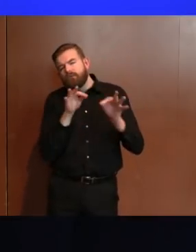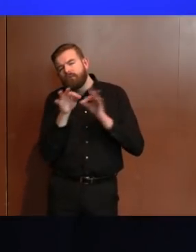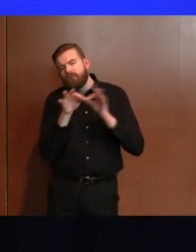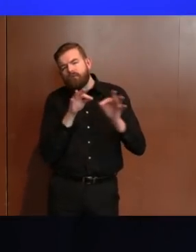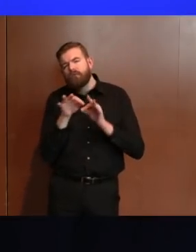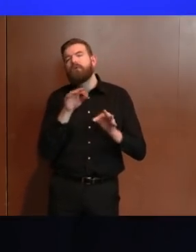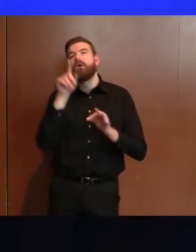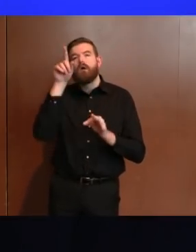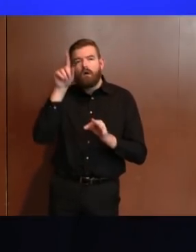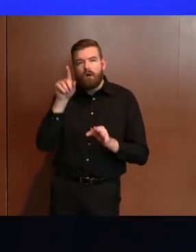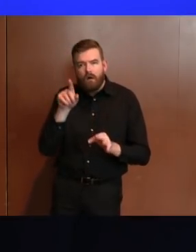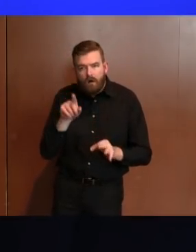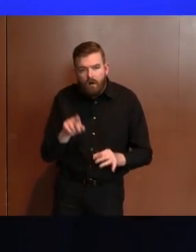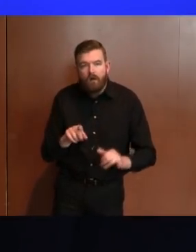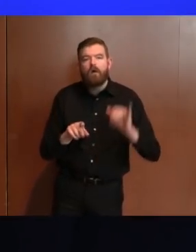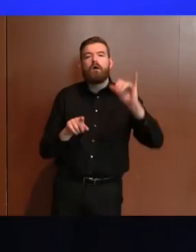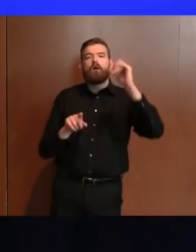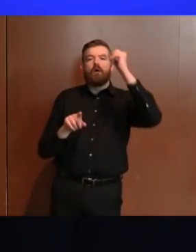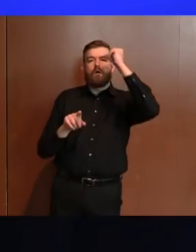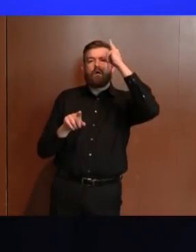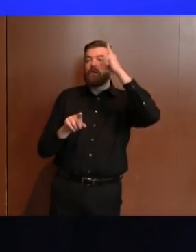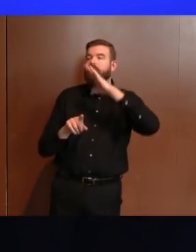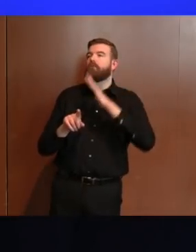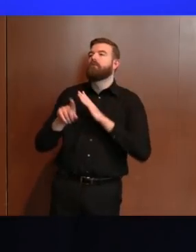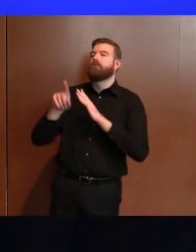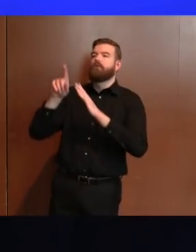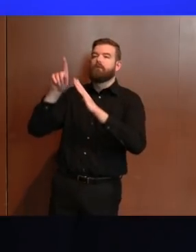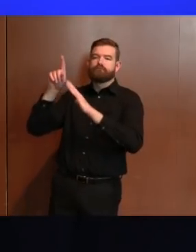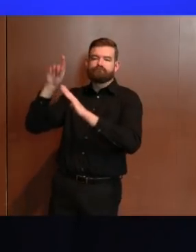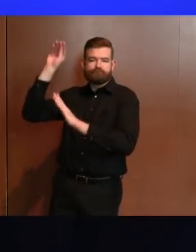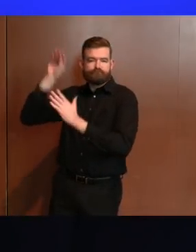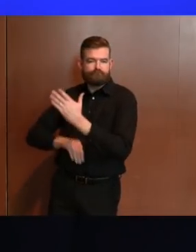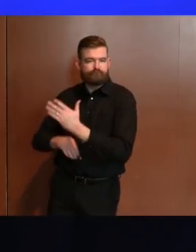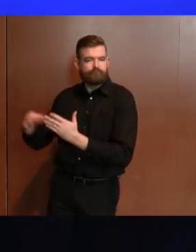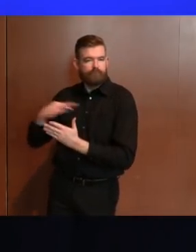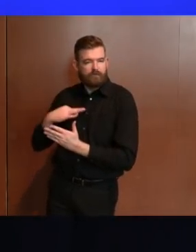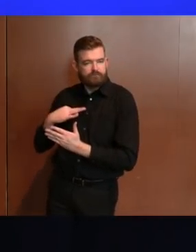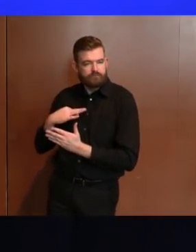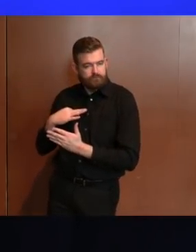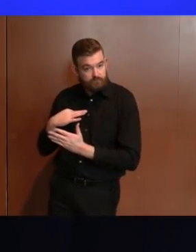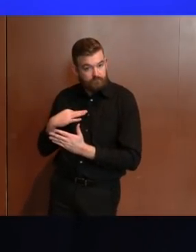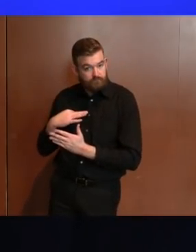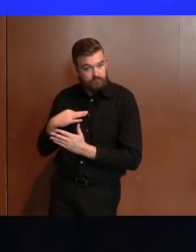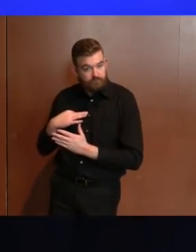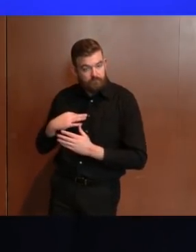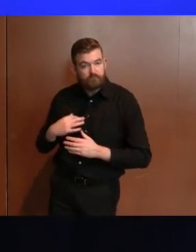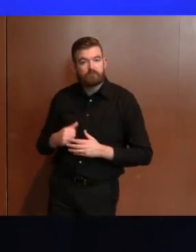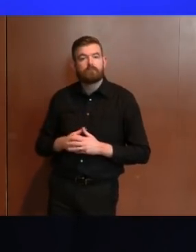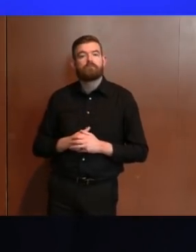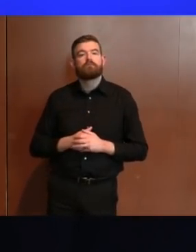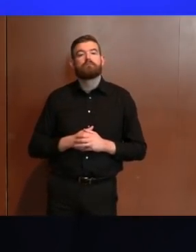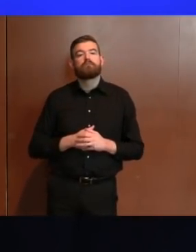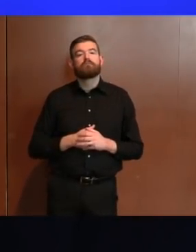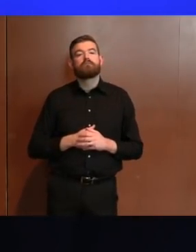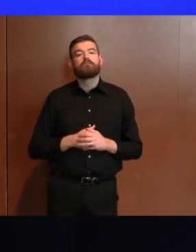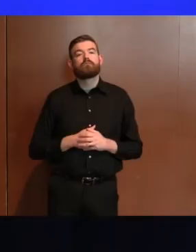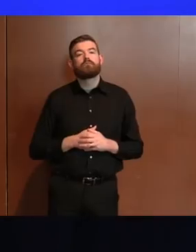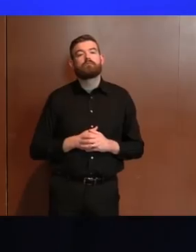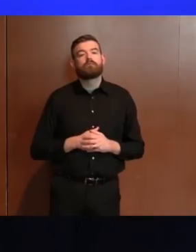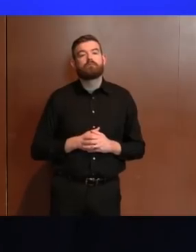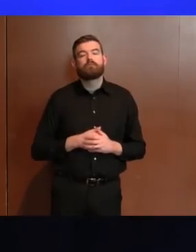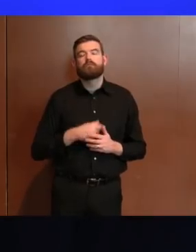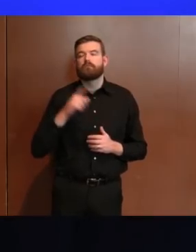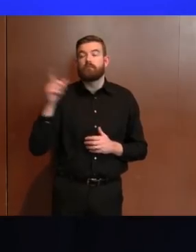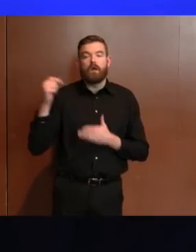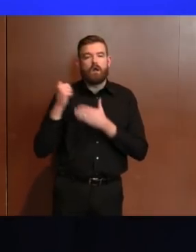to make sure our customers have the information they need from us to understand what is happening every step of the way so they won't have to worry about their benefit application,